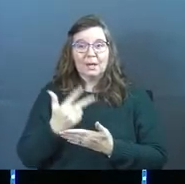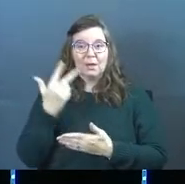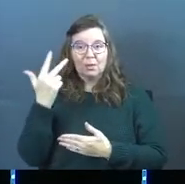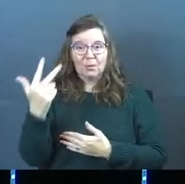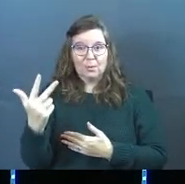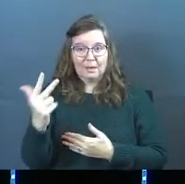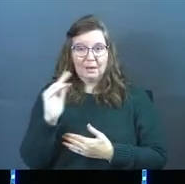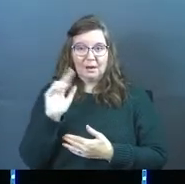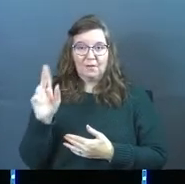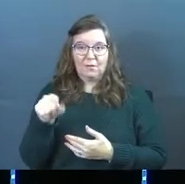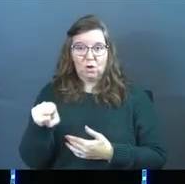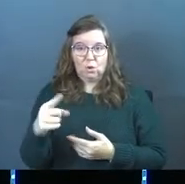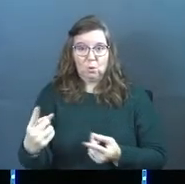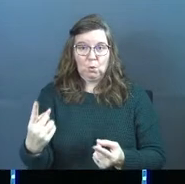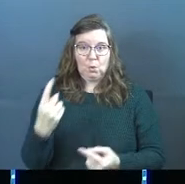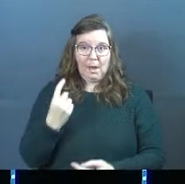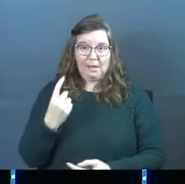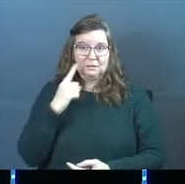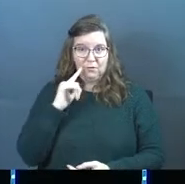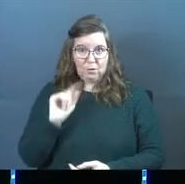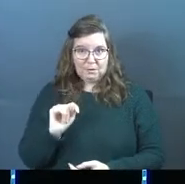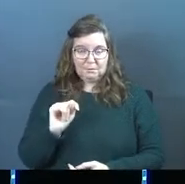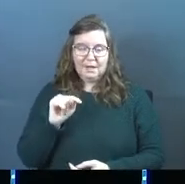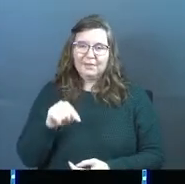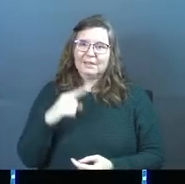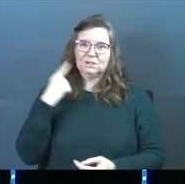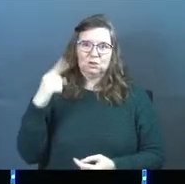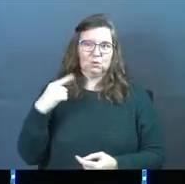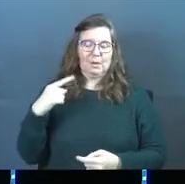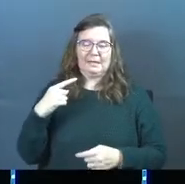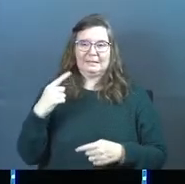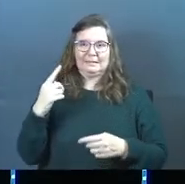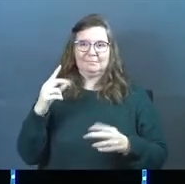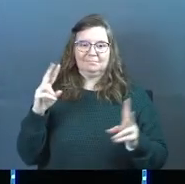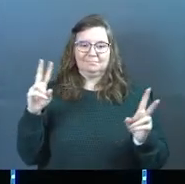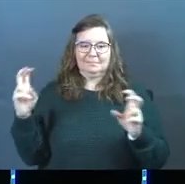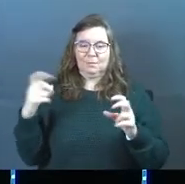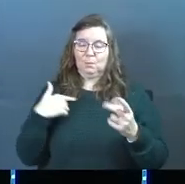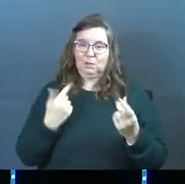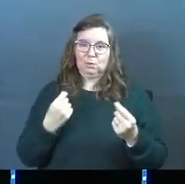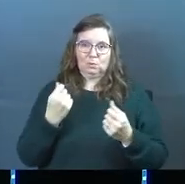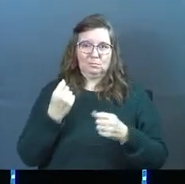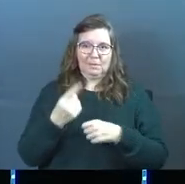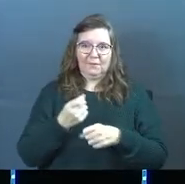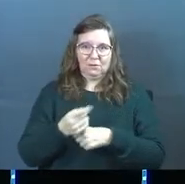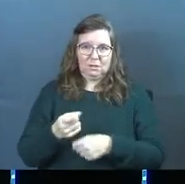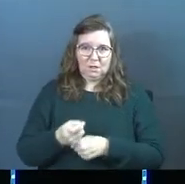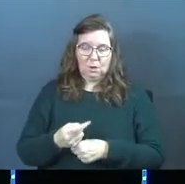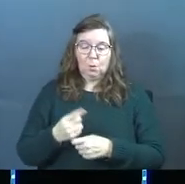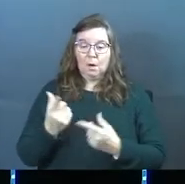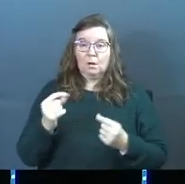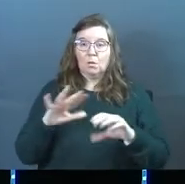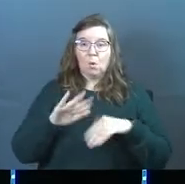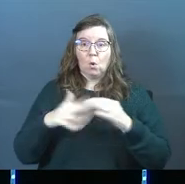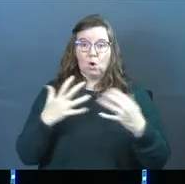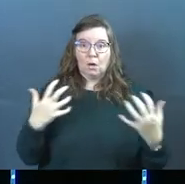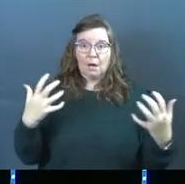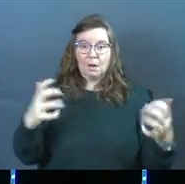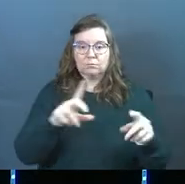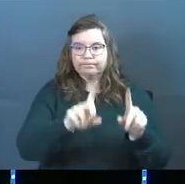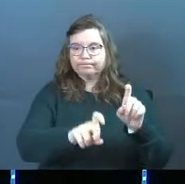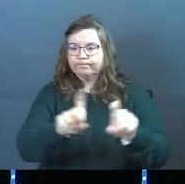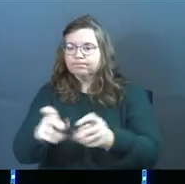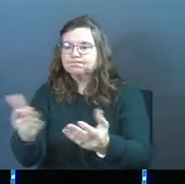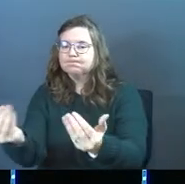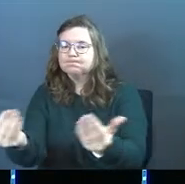of our You Asked For It series. And this is this crazy series that we do about once a year where we survey the whole congregation. We say,